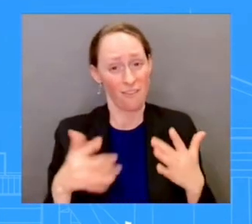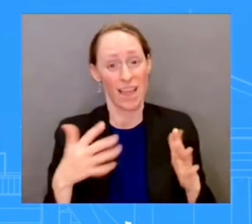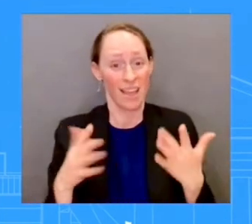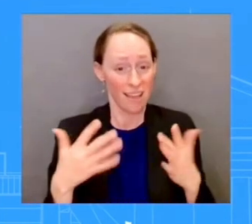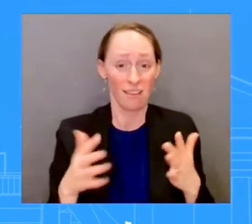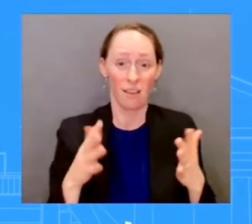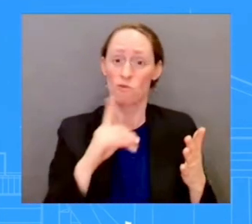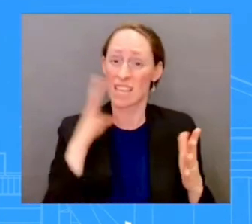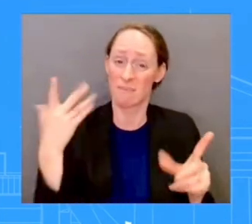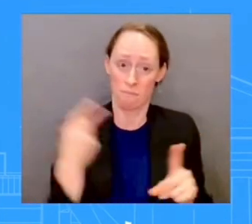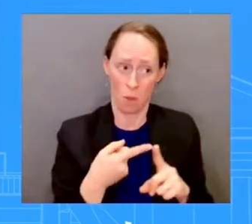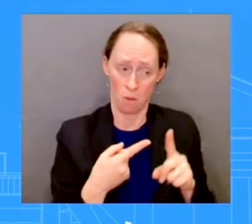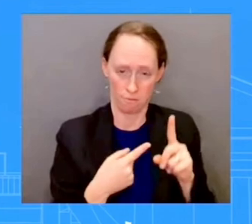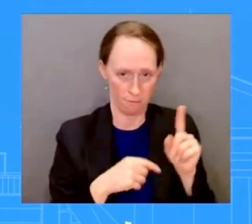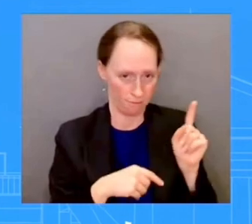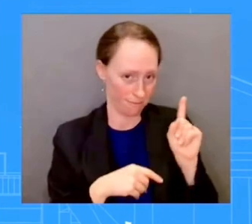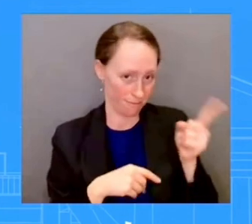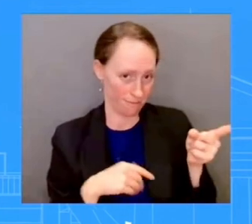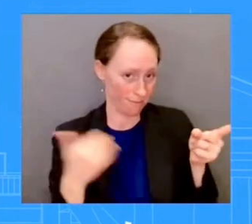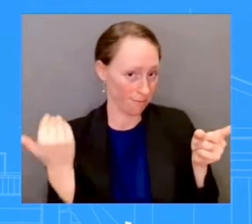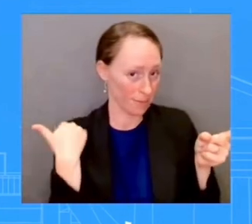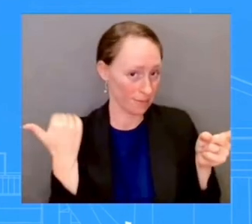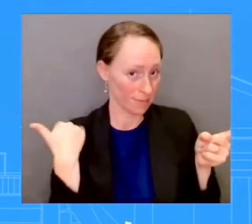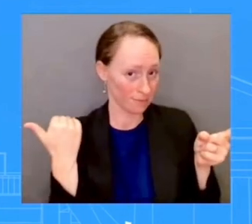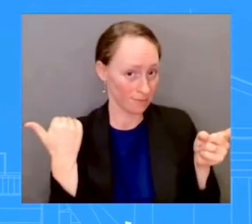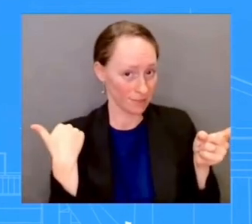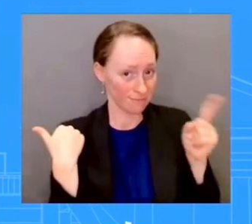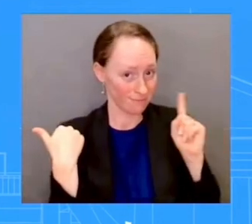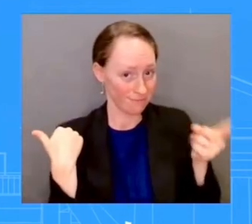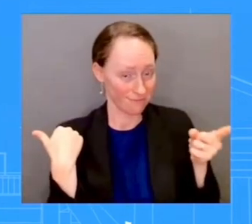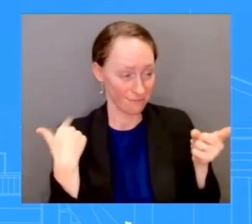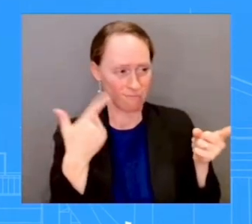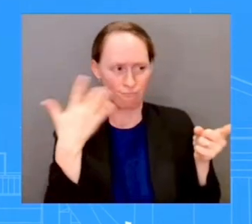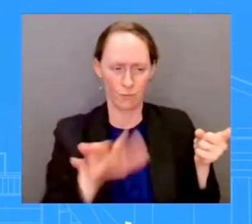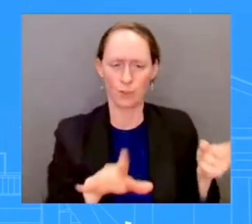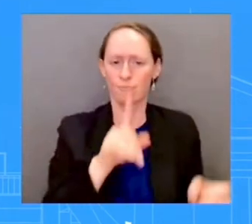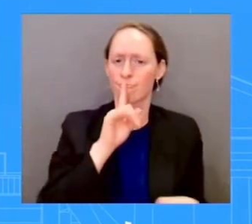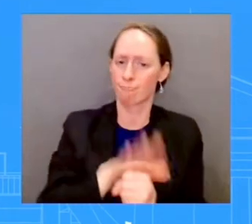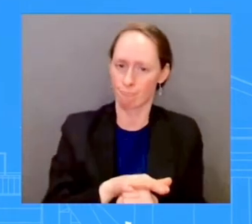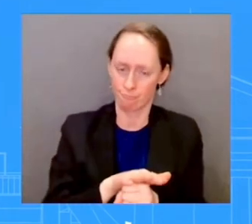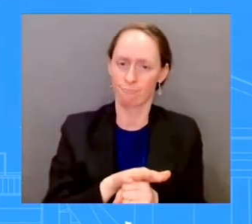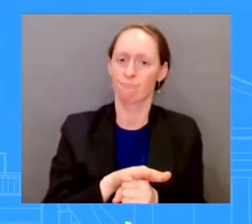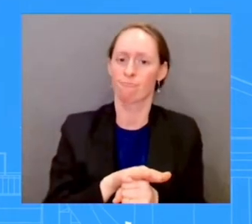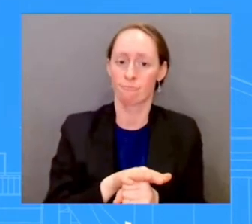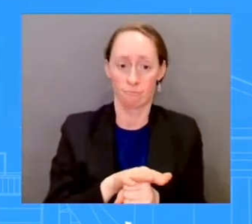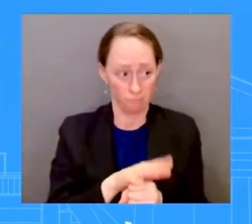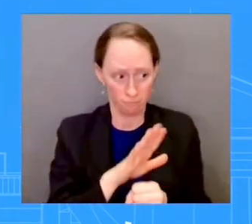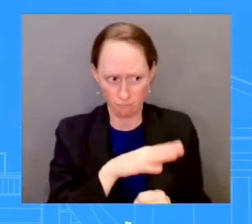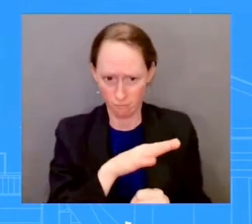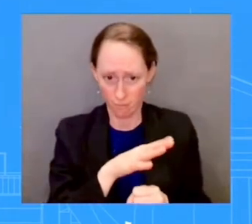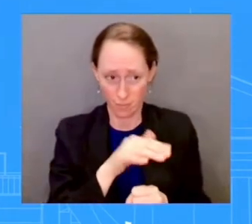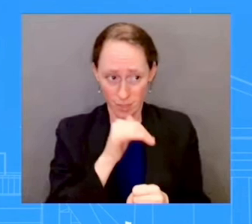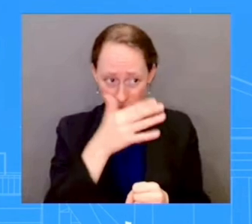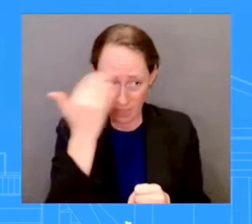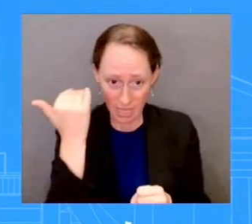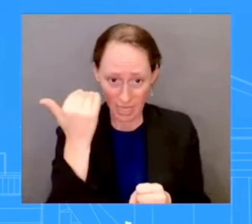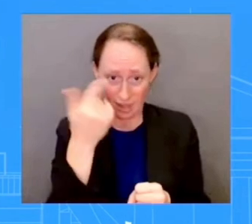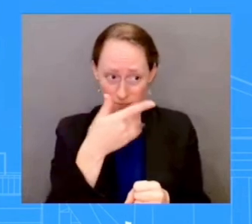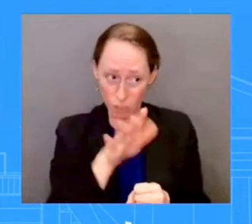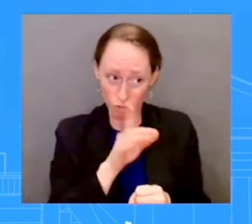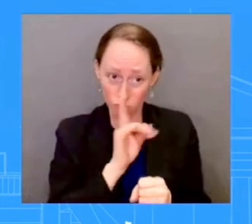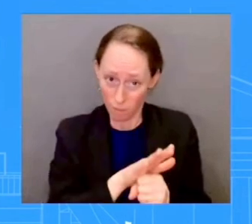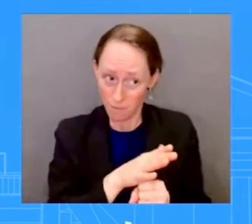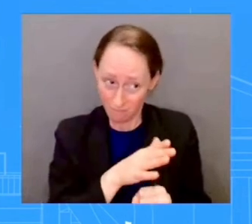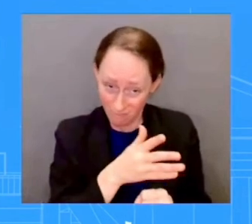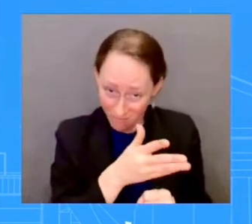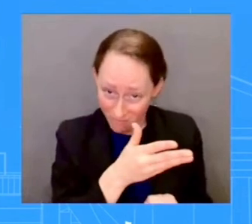we're doing is asking them to keep their word, right? We came to an agreement in a bipartisan way. They should keep their word. And they can avoid Congress,